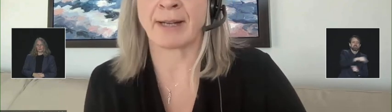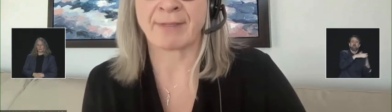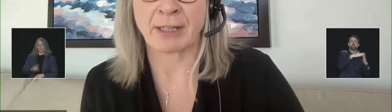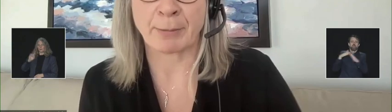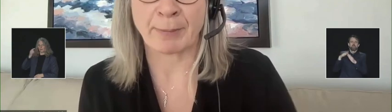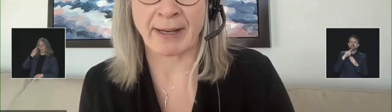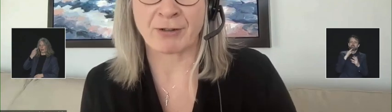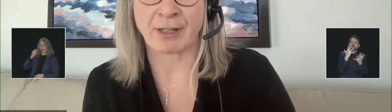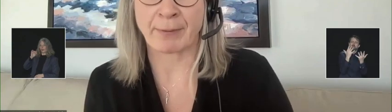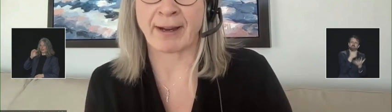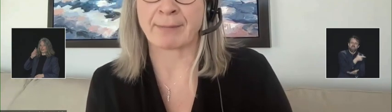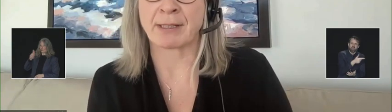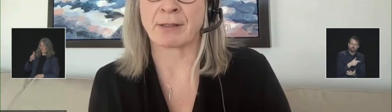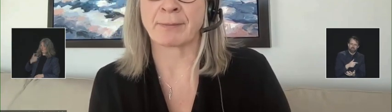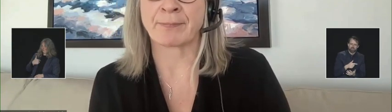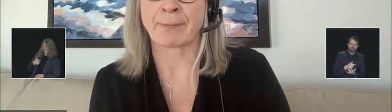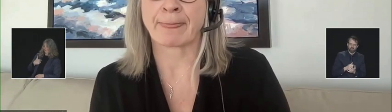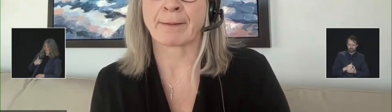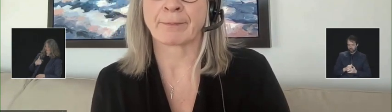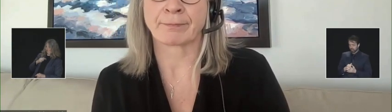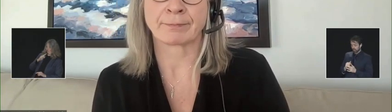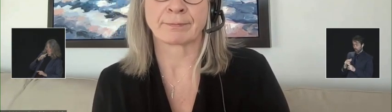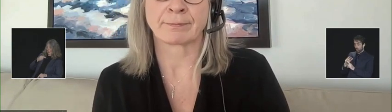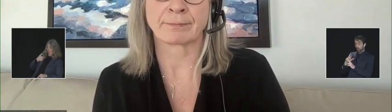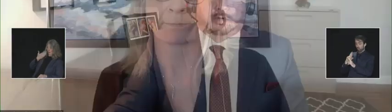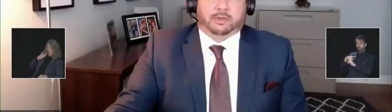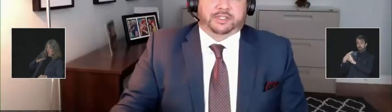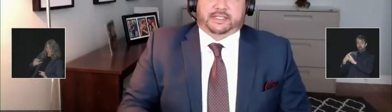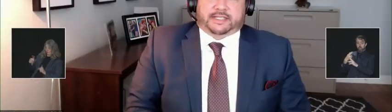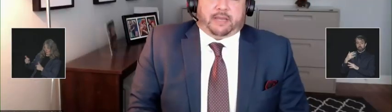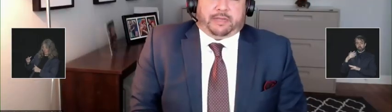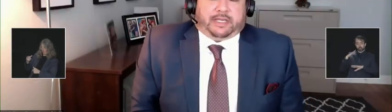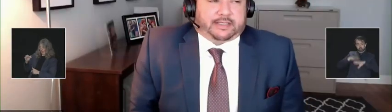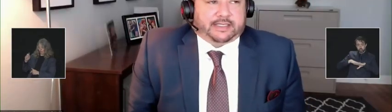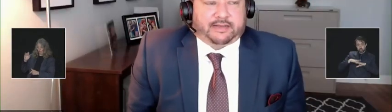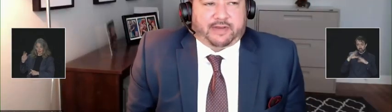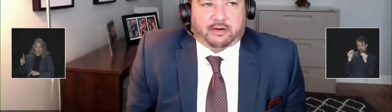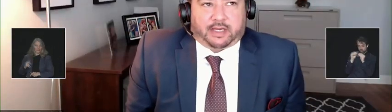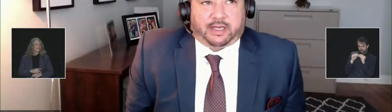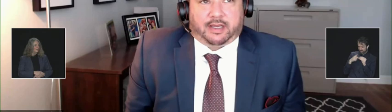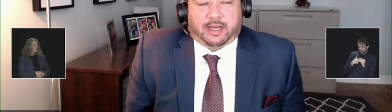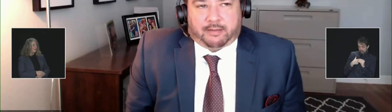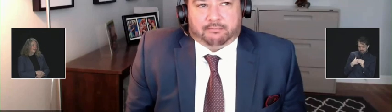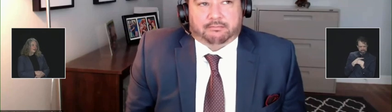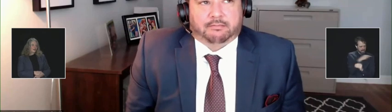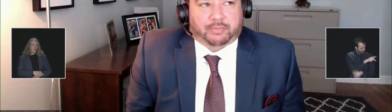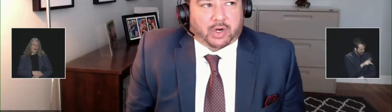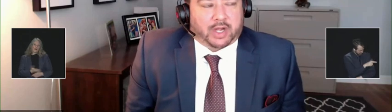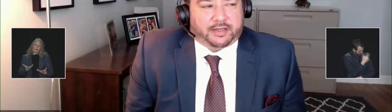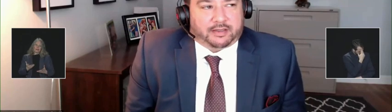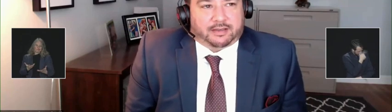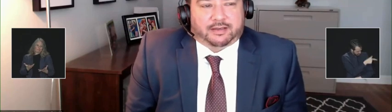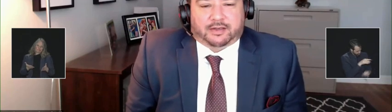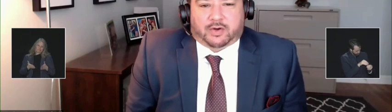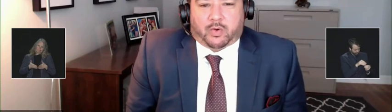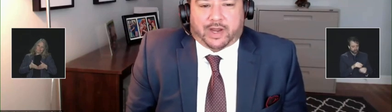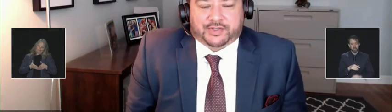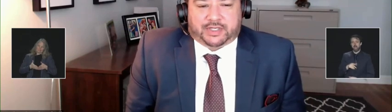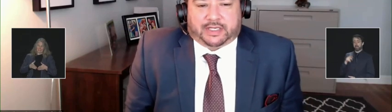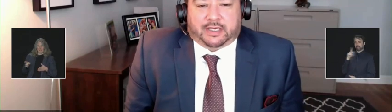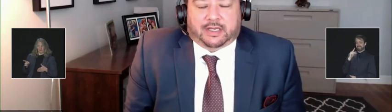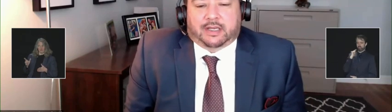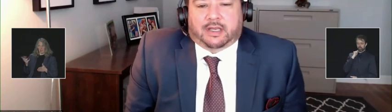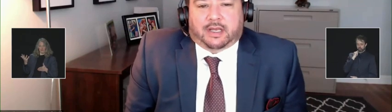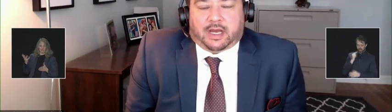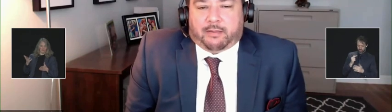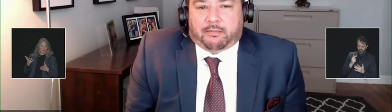I don't have that number, Patrick. Perhaps you do? Well, just to say, I mean, it's a very broad question.